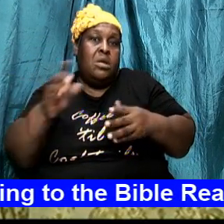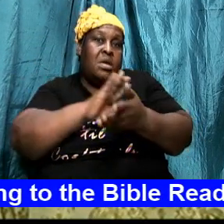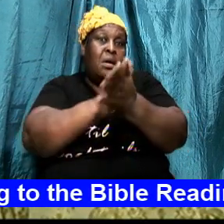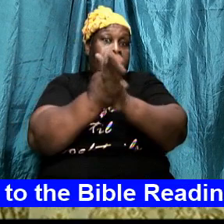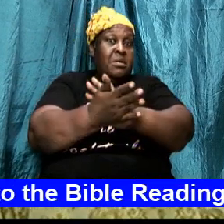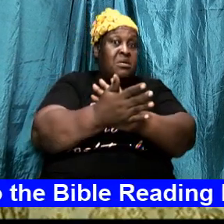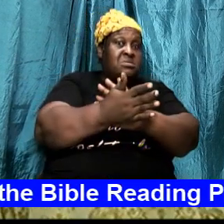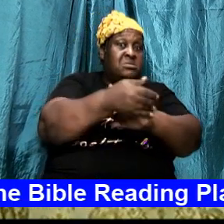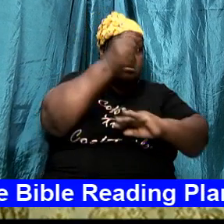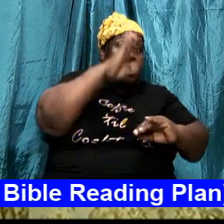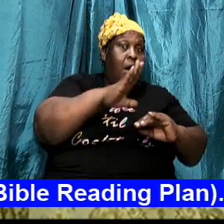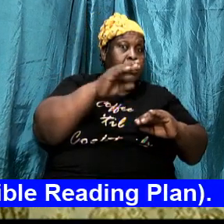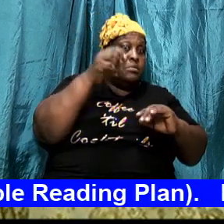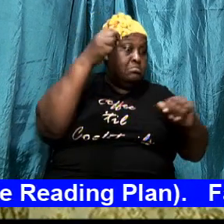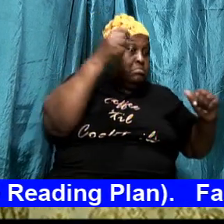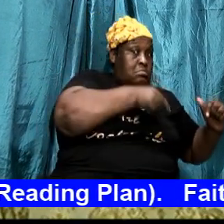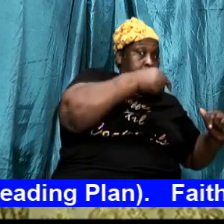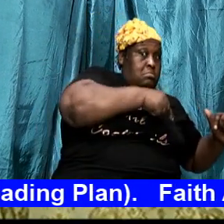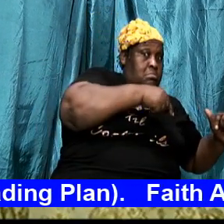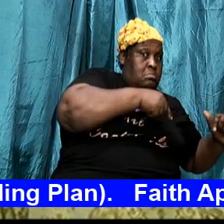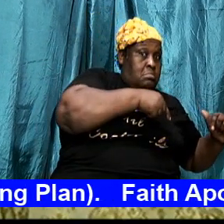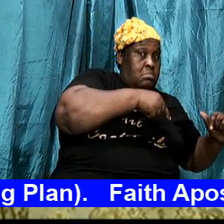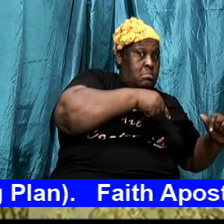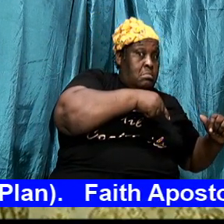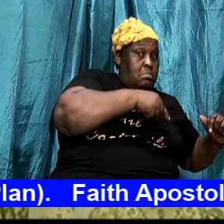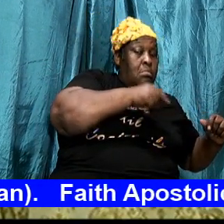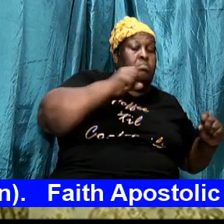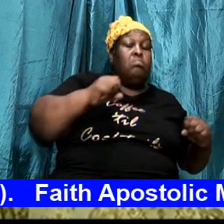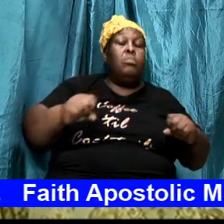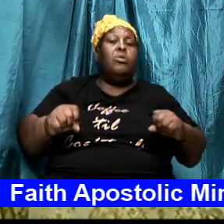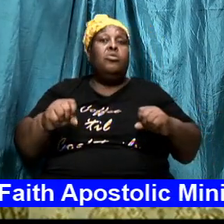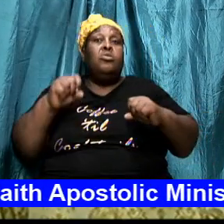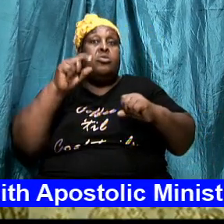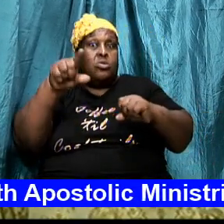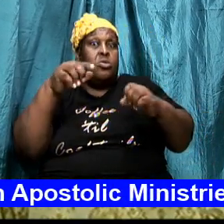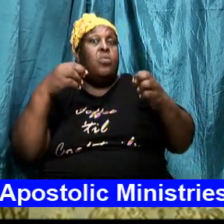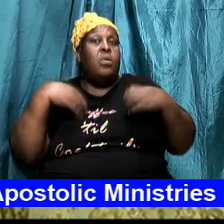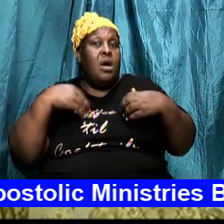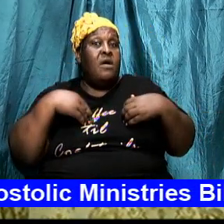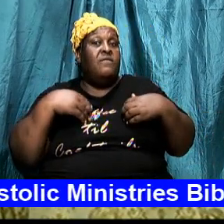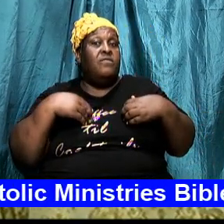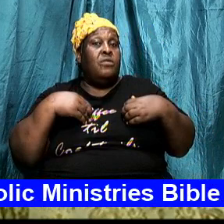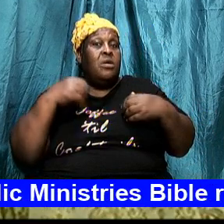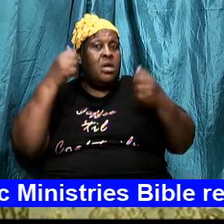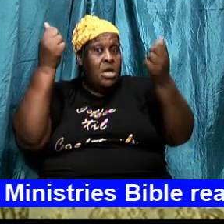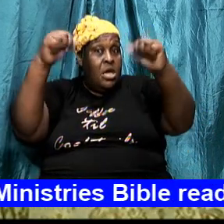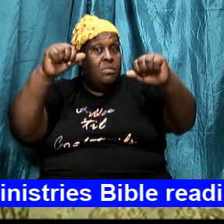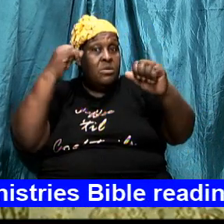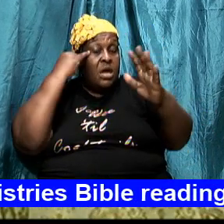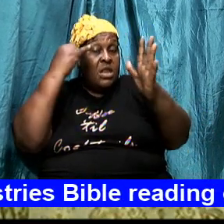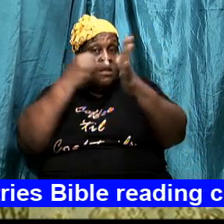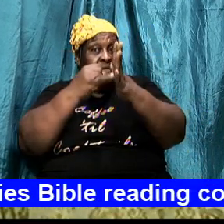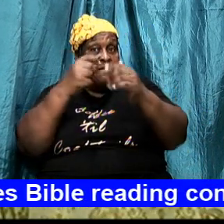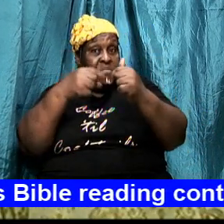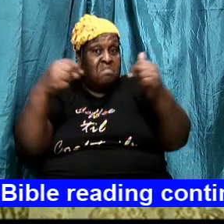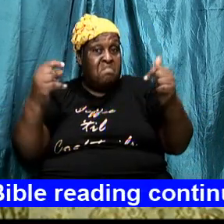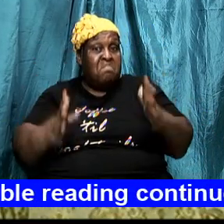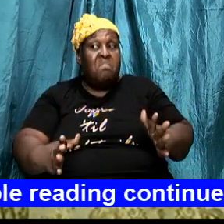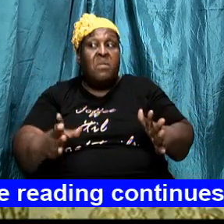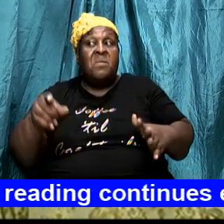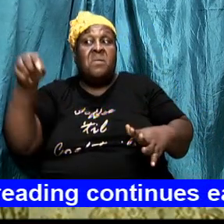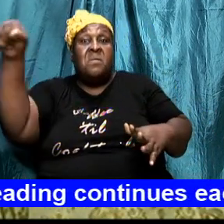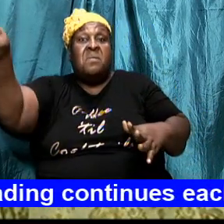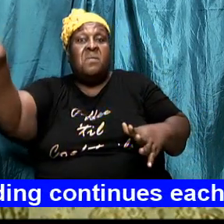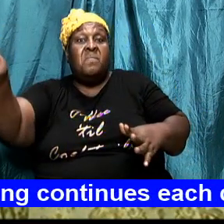and you have to identify identify I always talk this thing oh